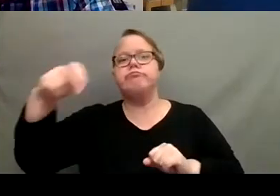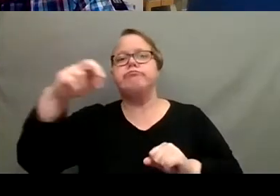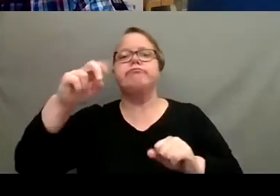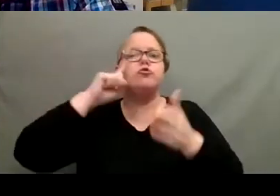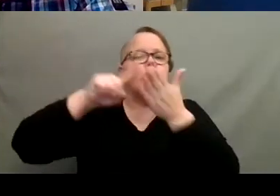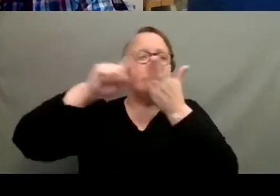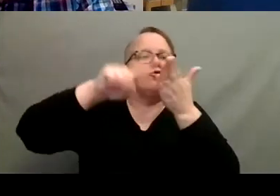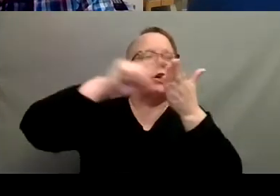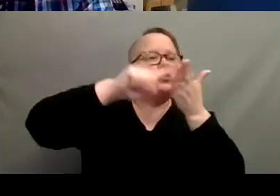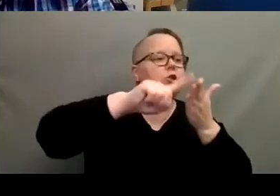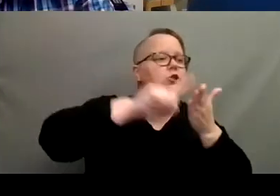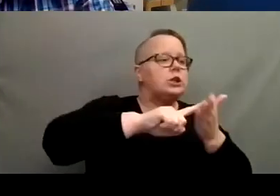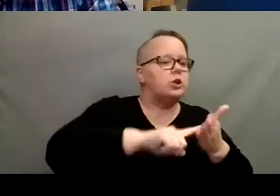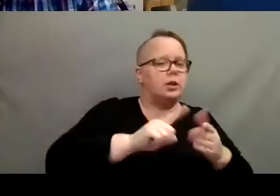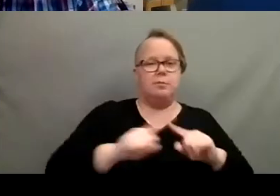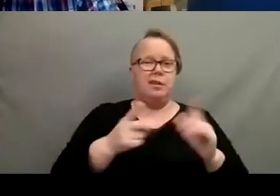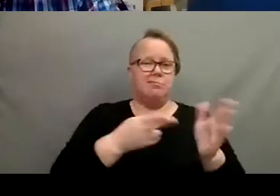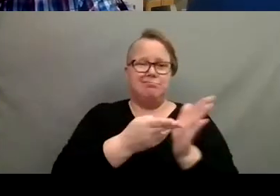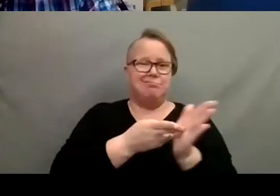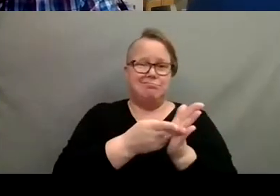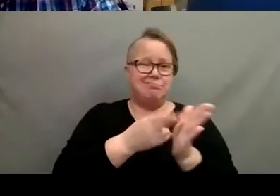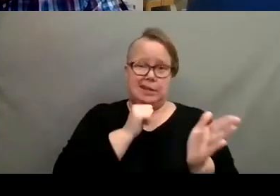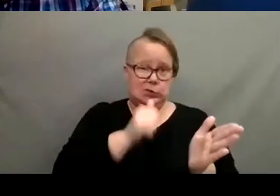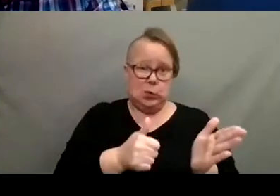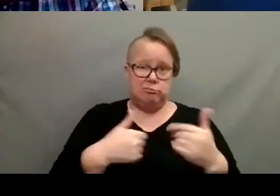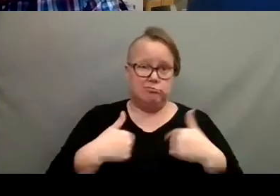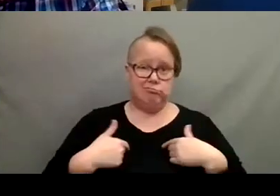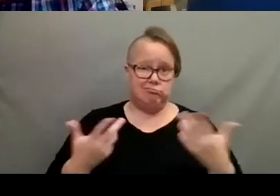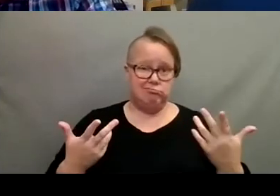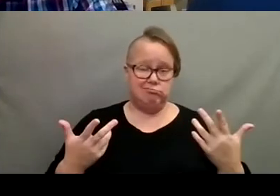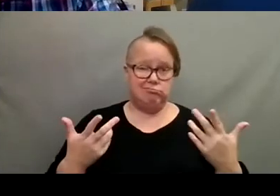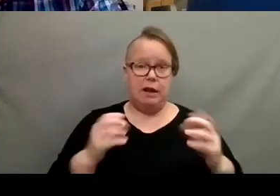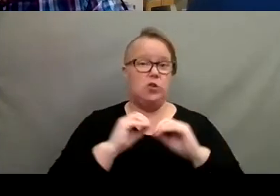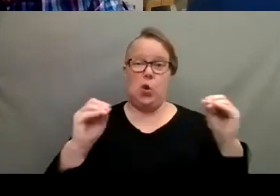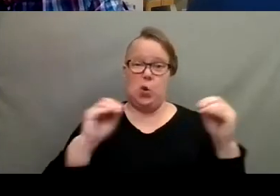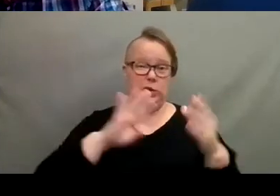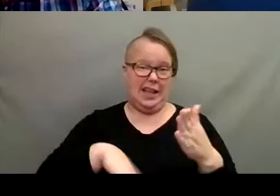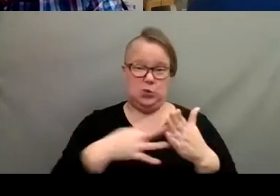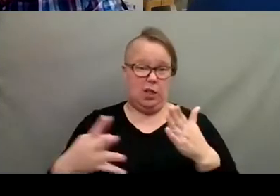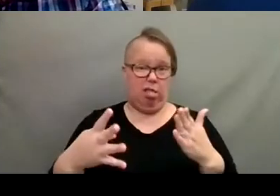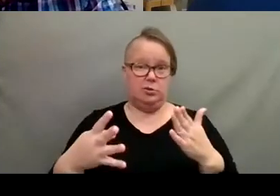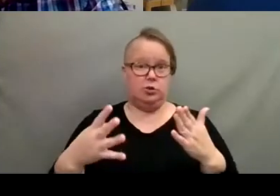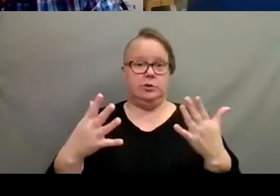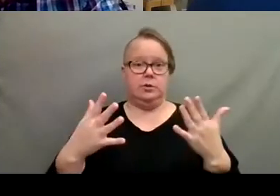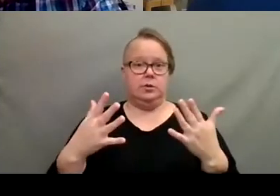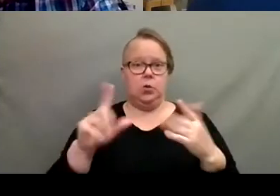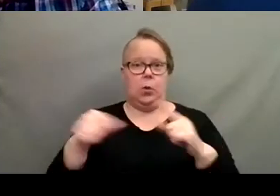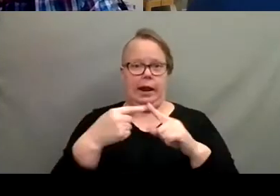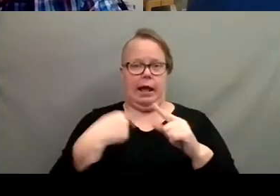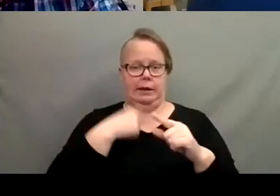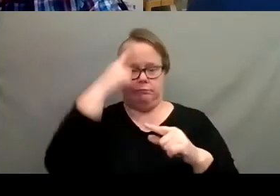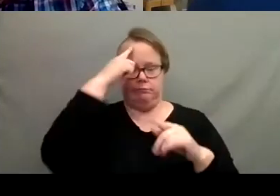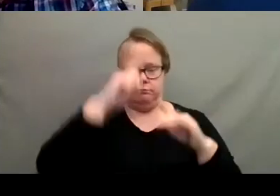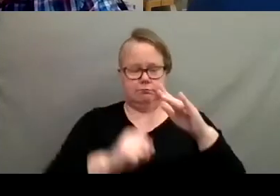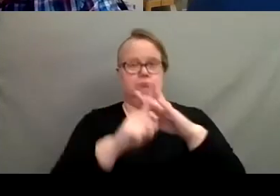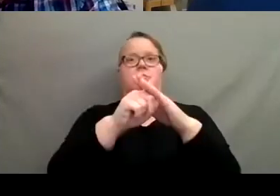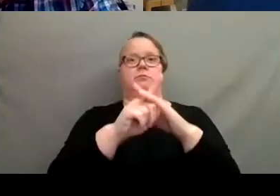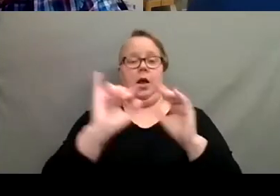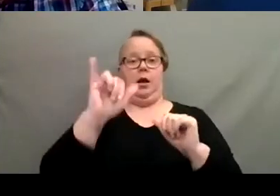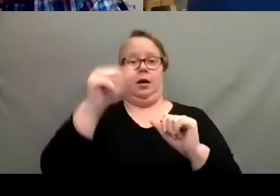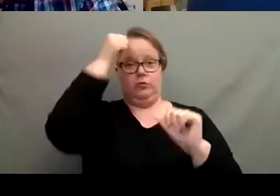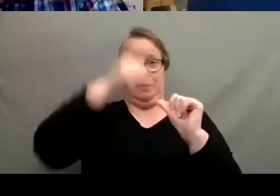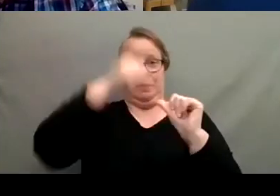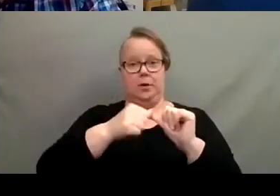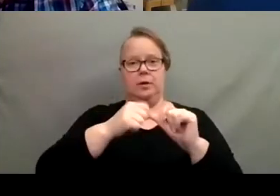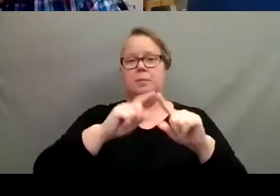see how they are. But I'll be honest, I don't have any, I don't have any type of schedule. It's just when I remember. Um, but